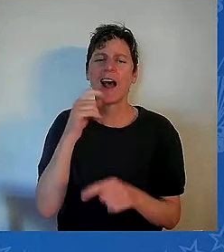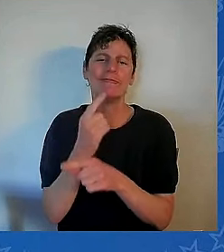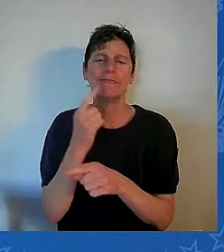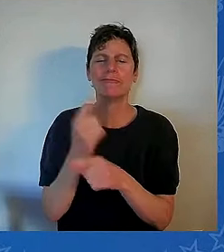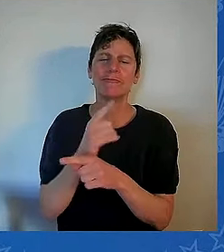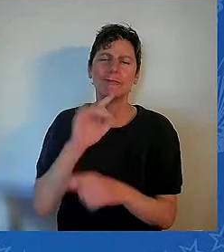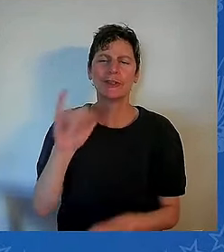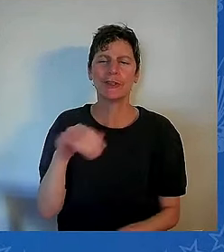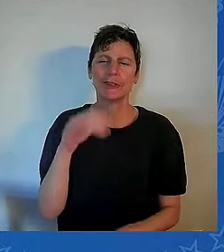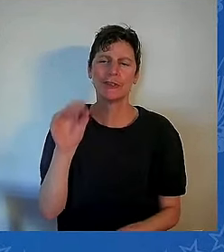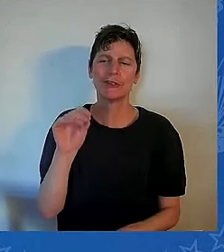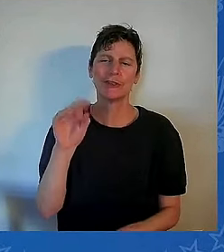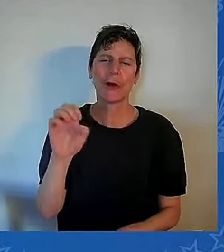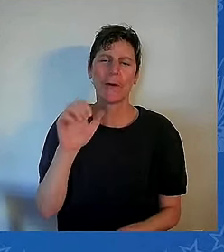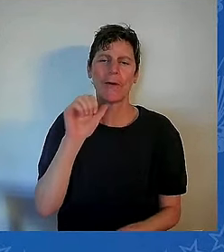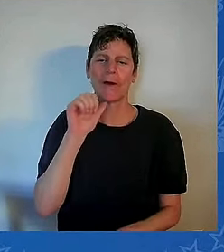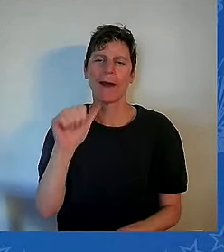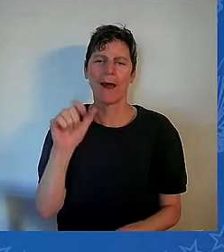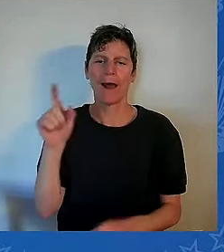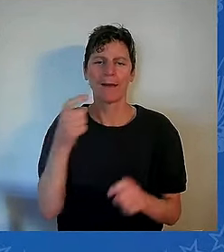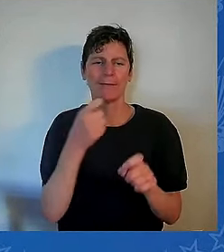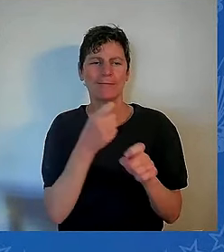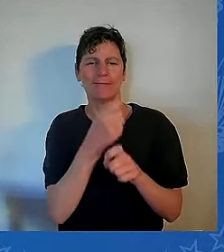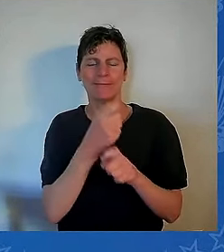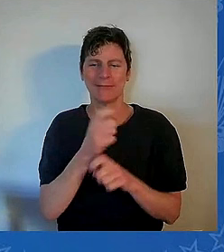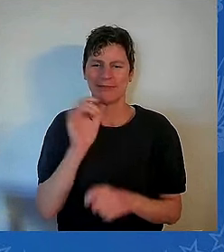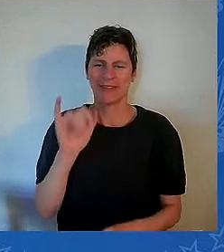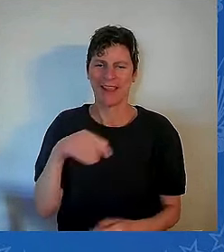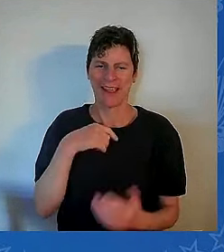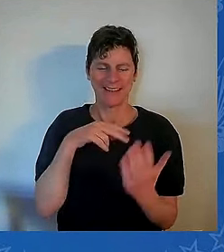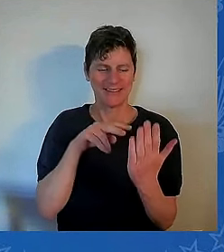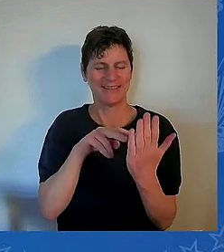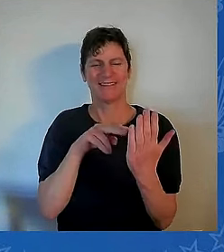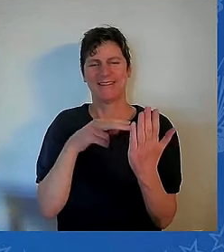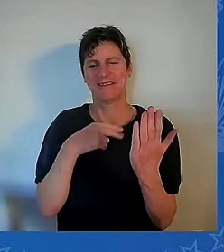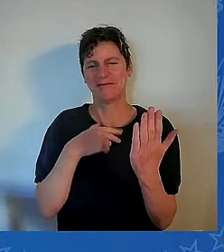I've received a lot of honors in my life, but that might be the best one I've ever received.